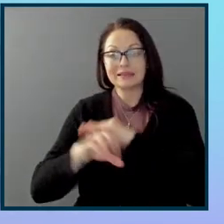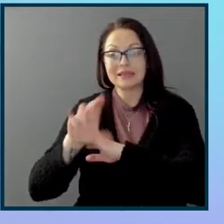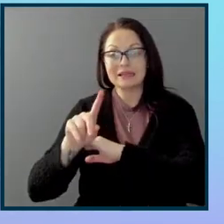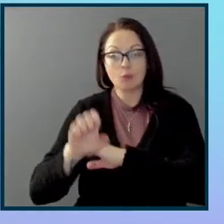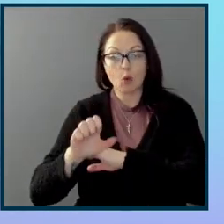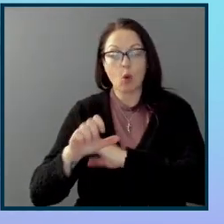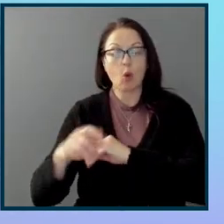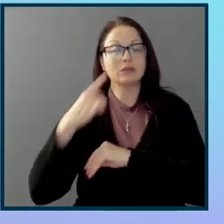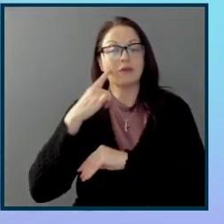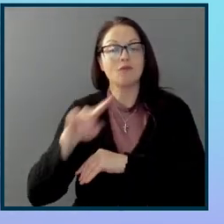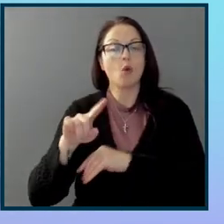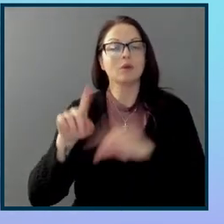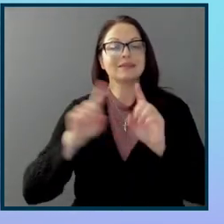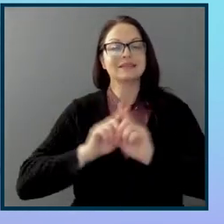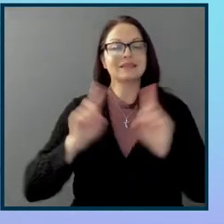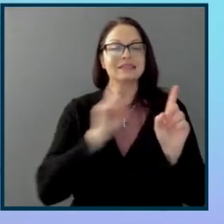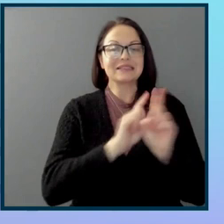diverse humanity.